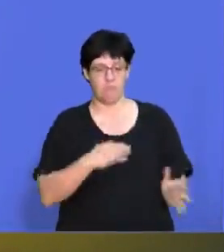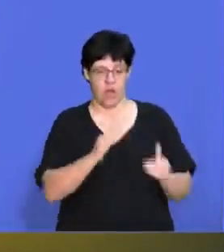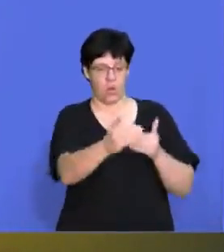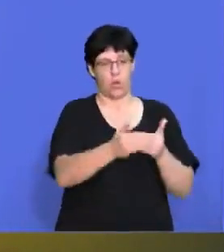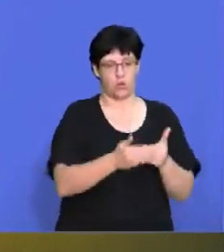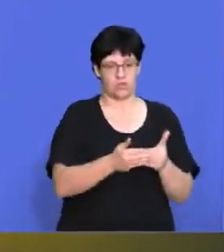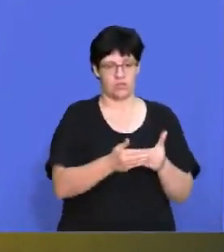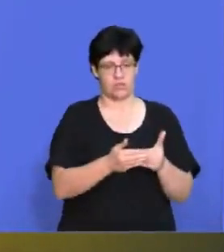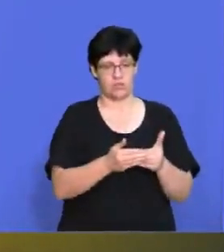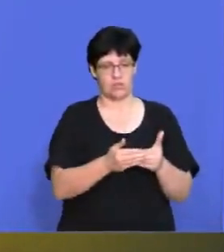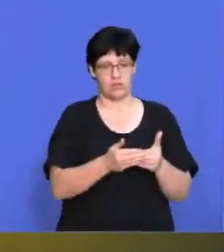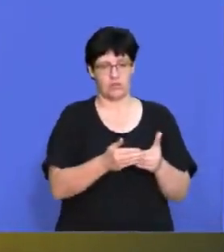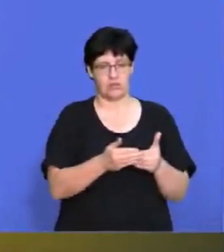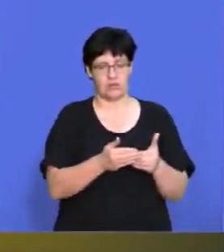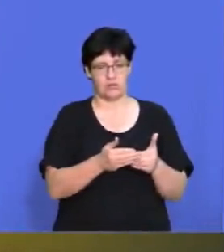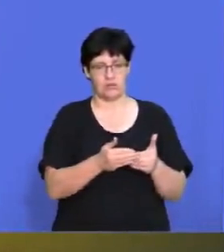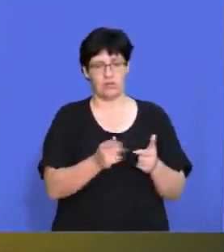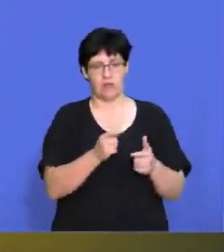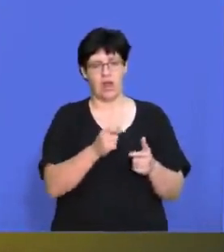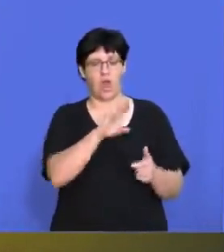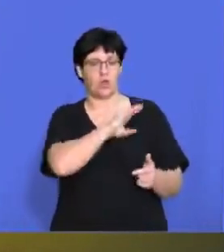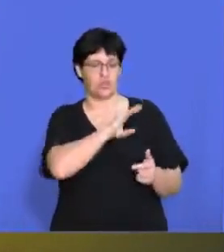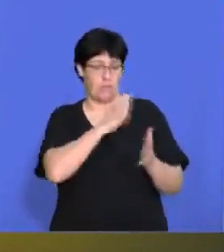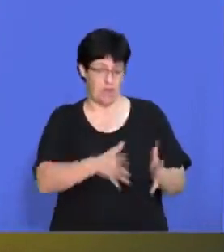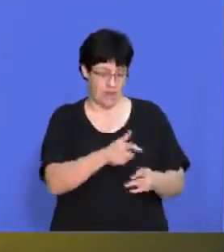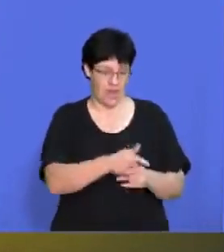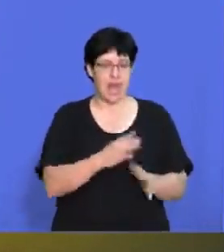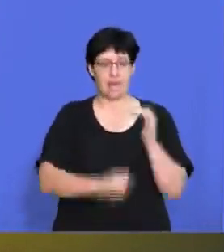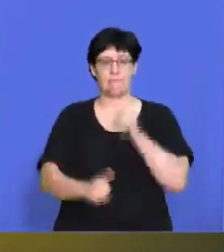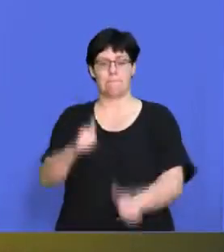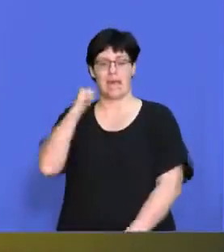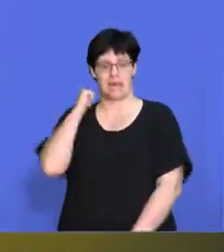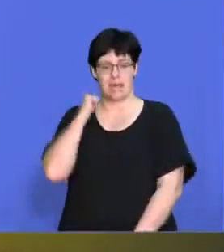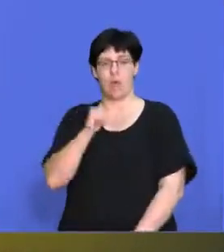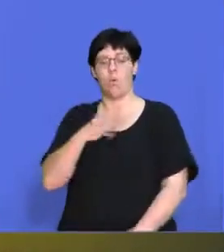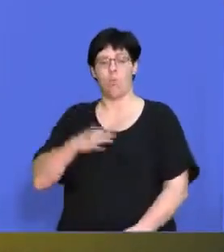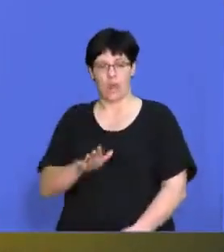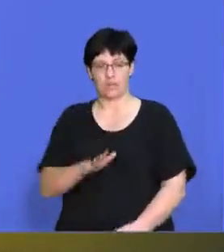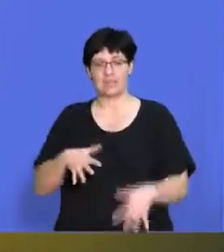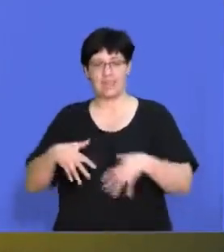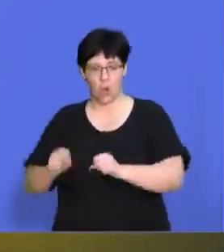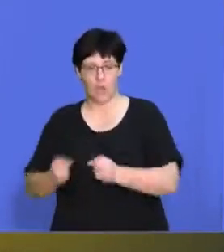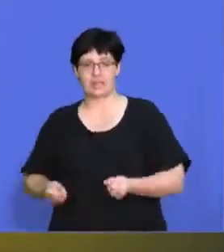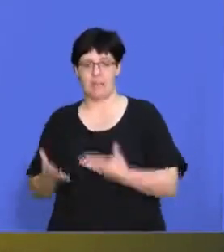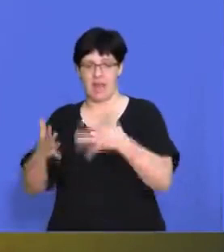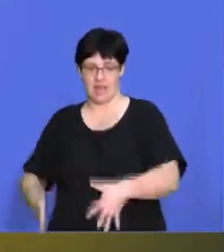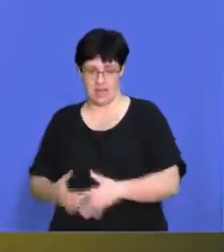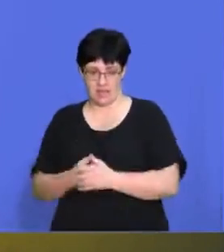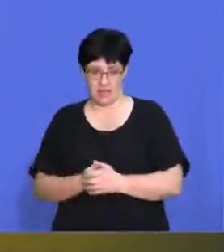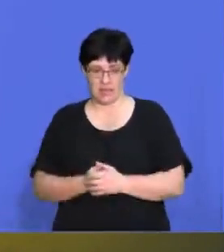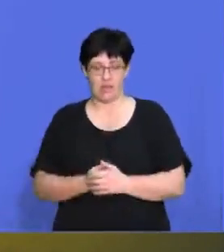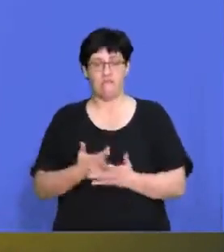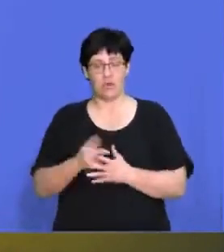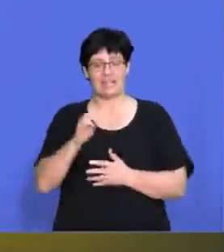So we're getting closer to our end consumers and backward is where we're looking to take over our